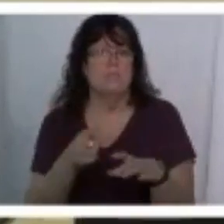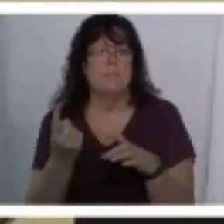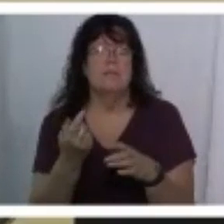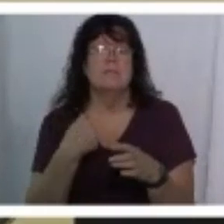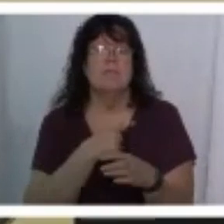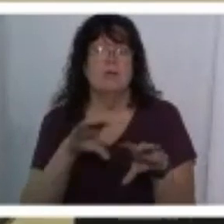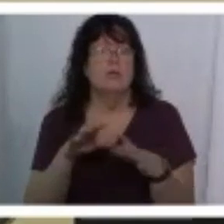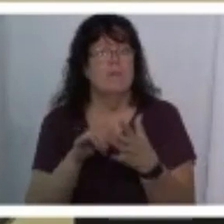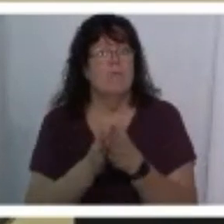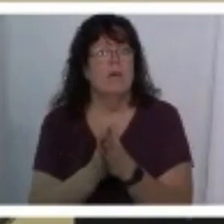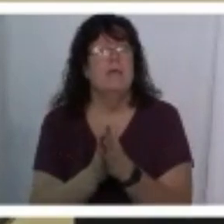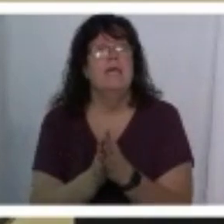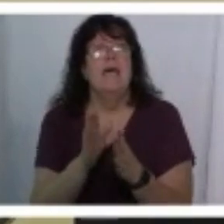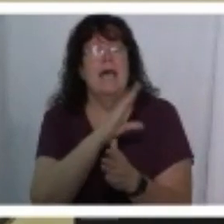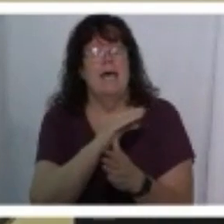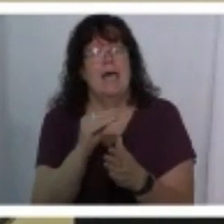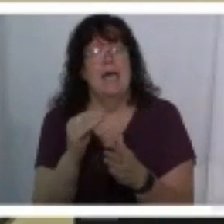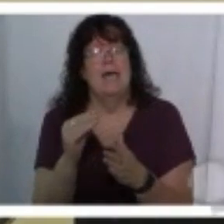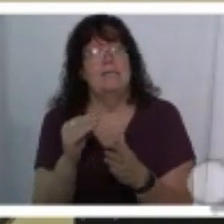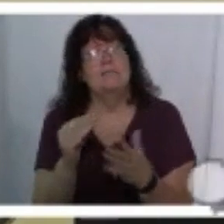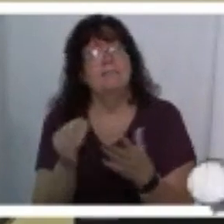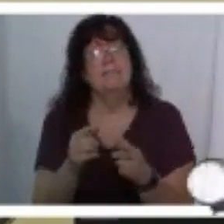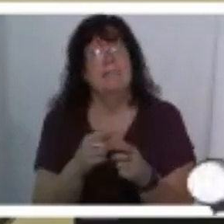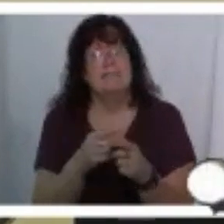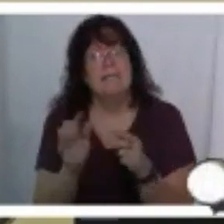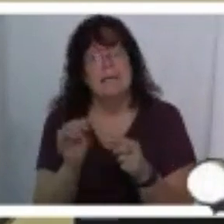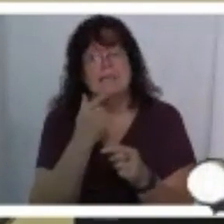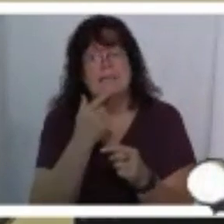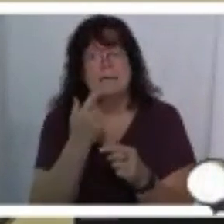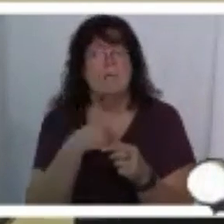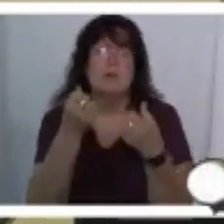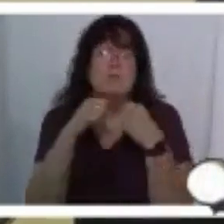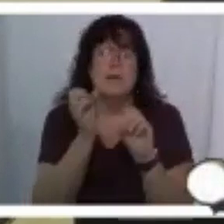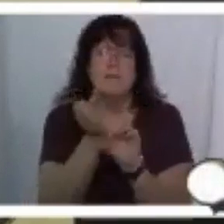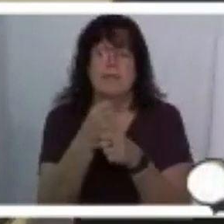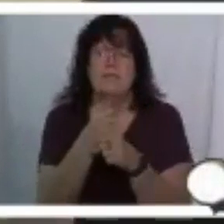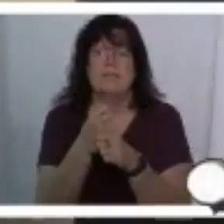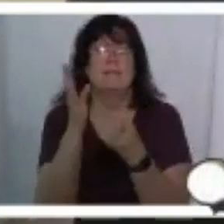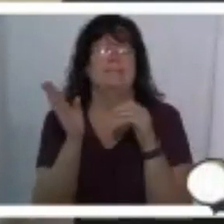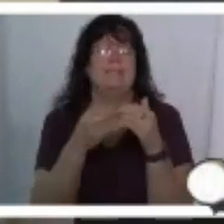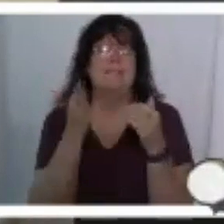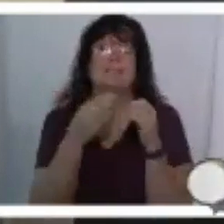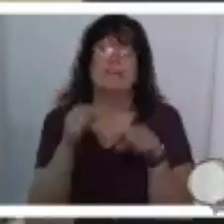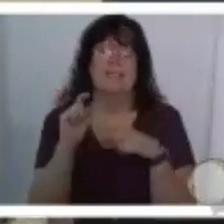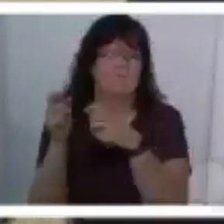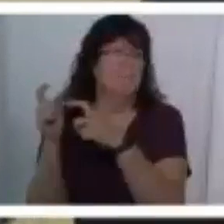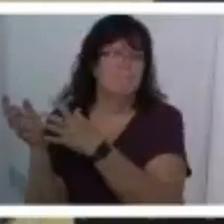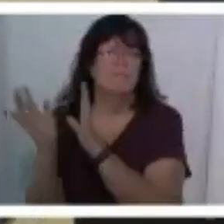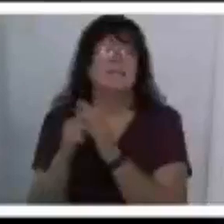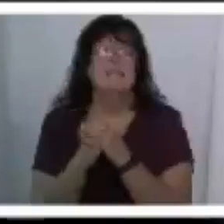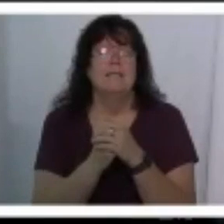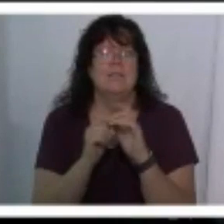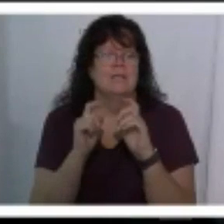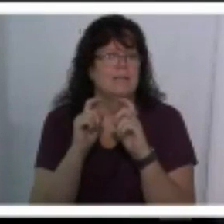let's let's do it that way and then um and then like i said we we try to make it as possible as easy as possible to give by going